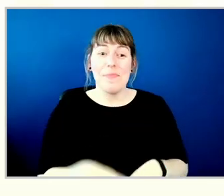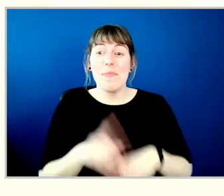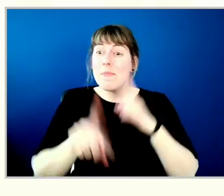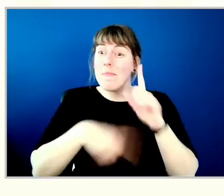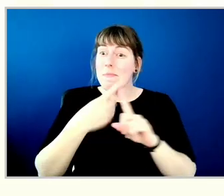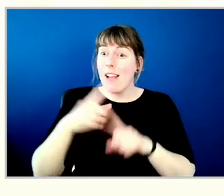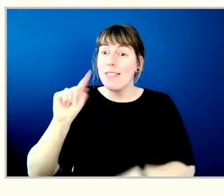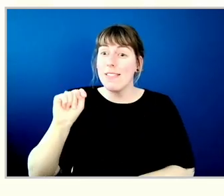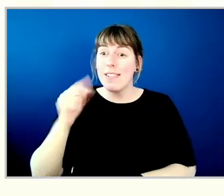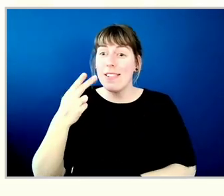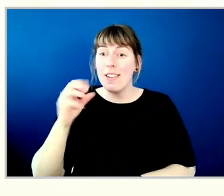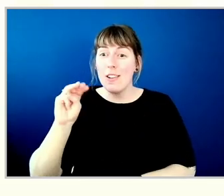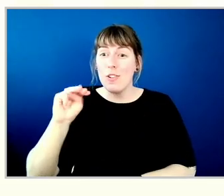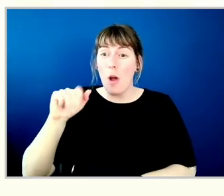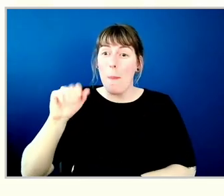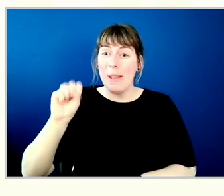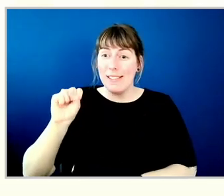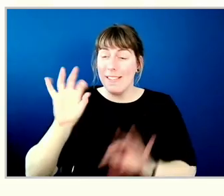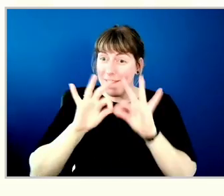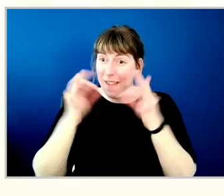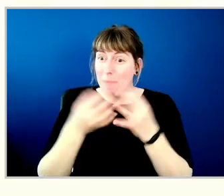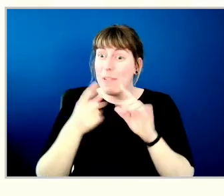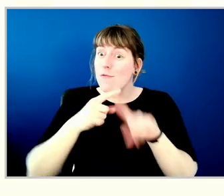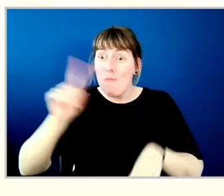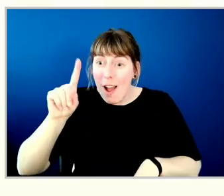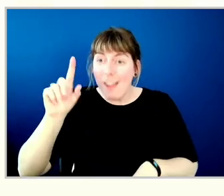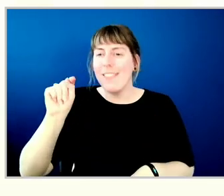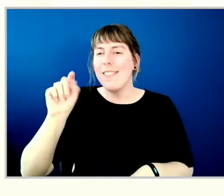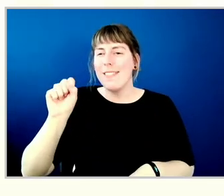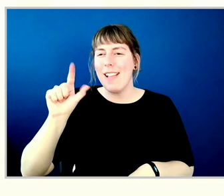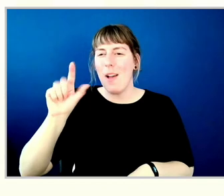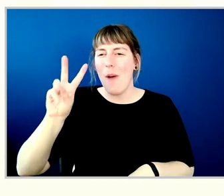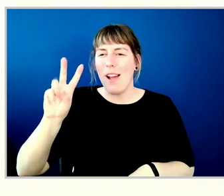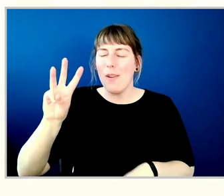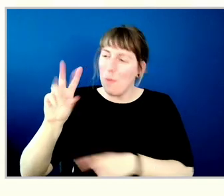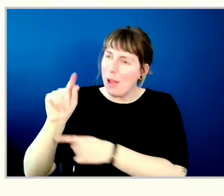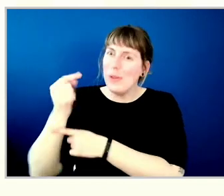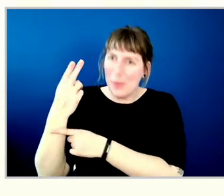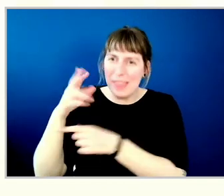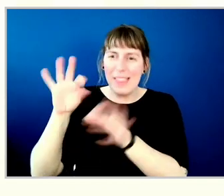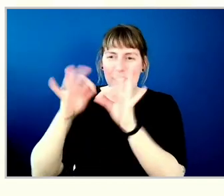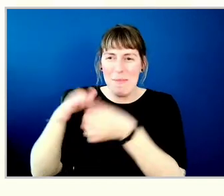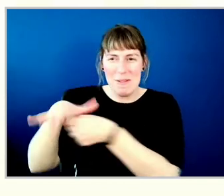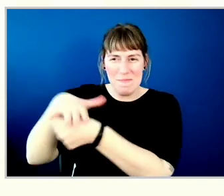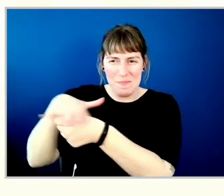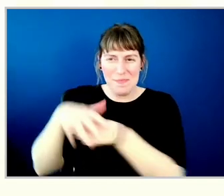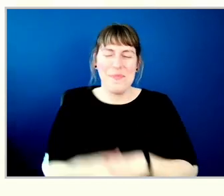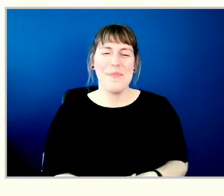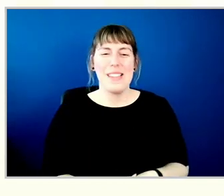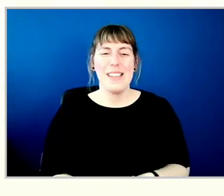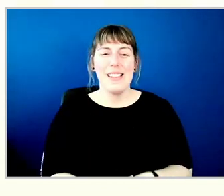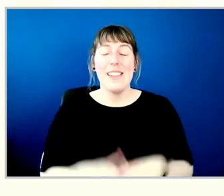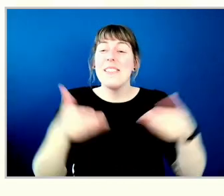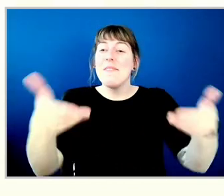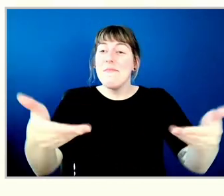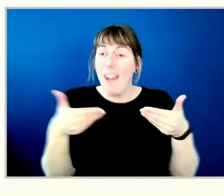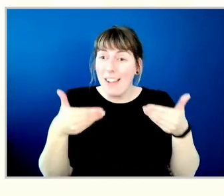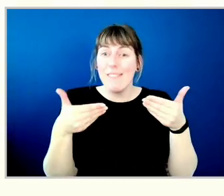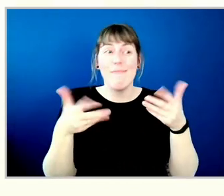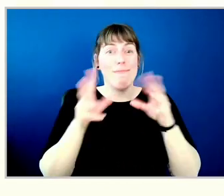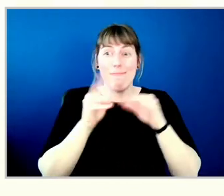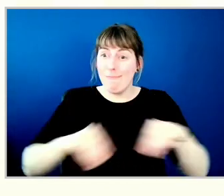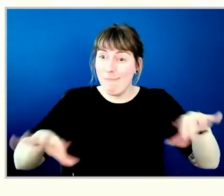family from the Tsleil-Waututh Nation. I want to welcome you to the unceded traditional